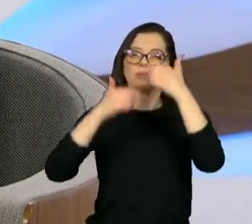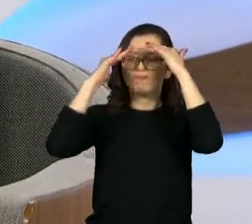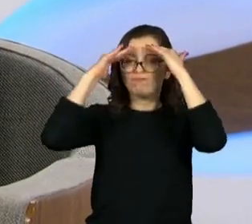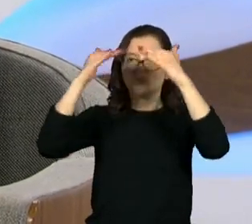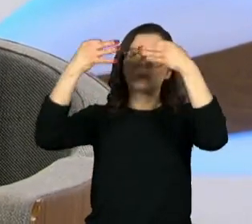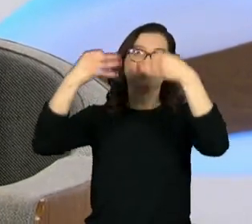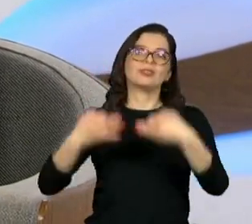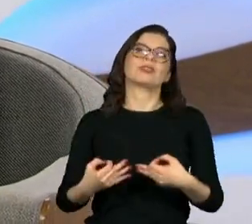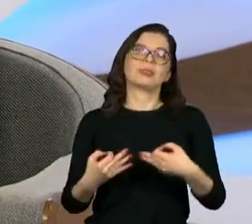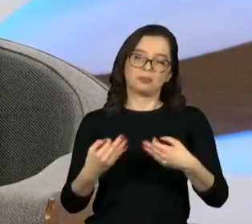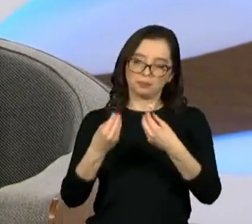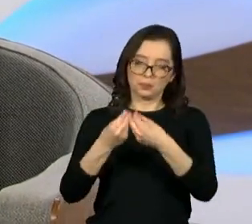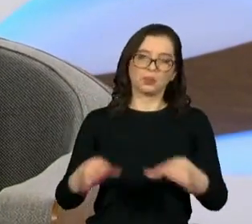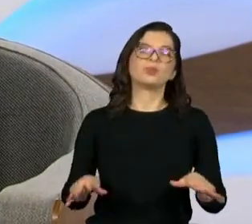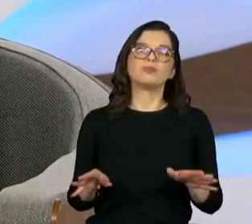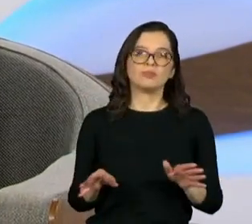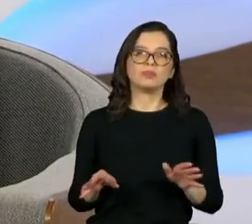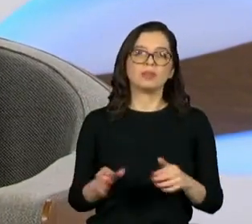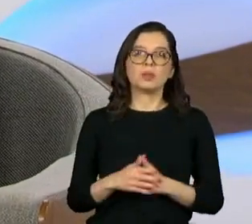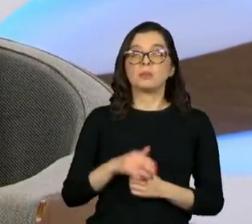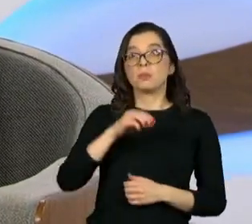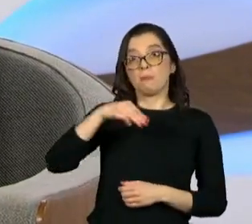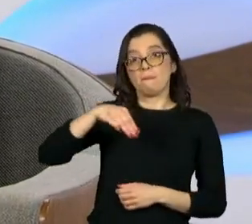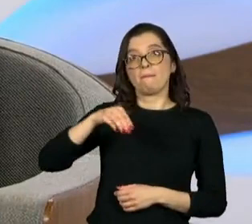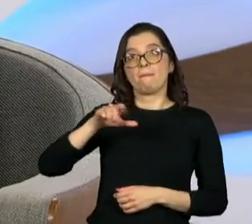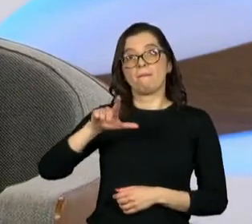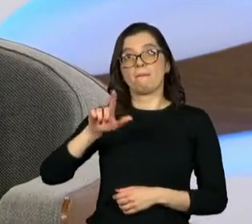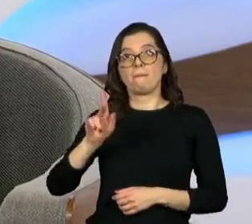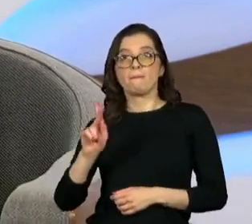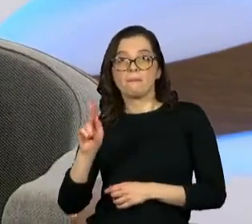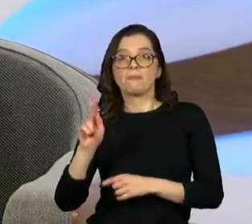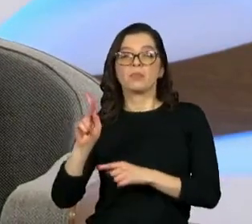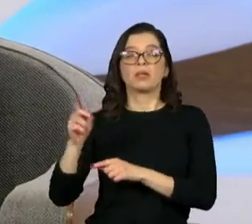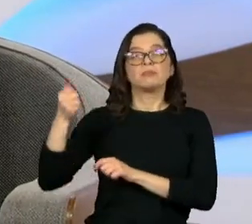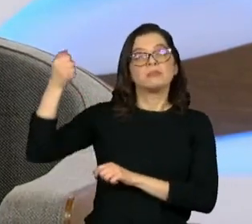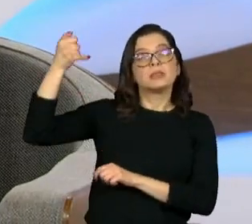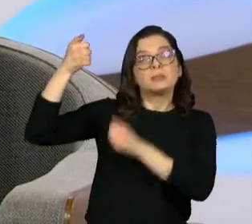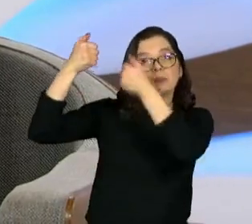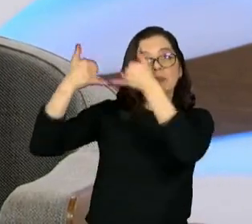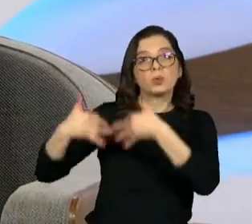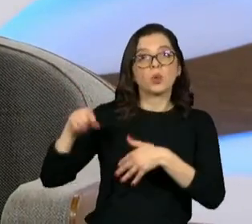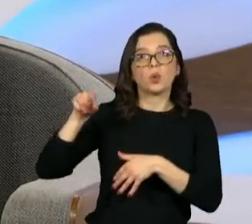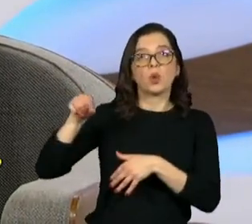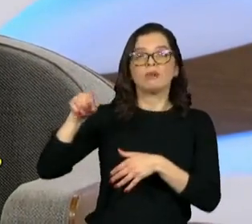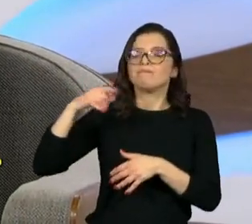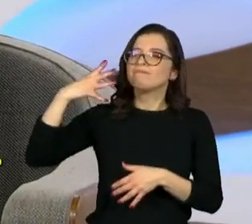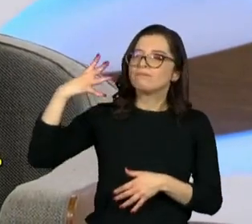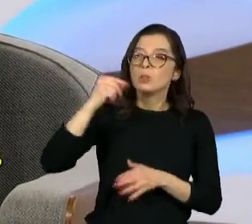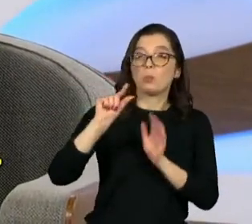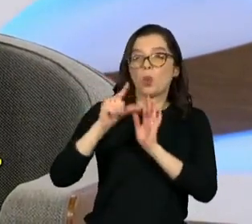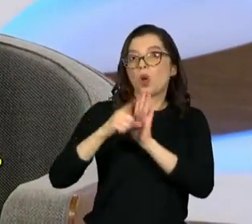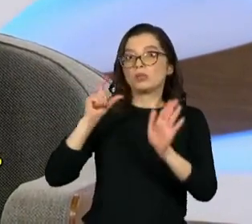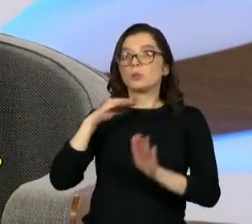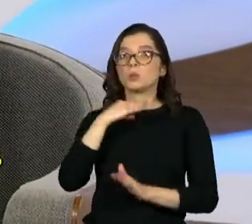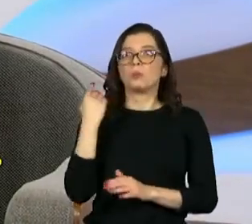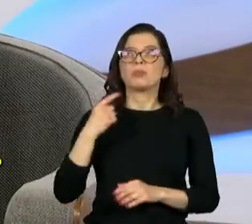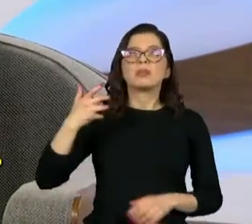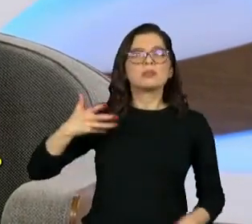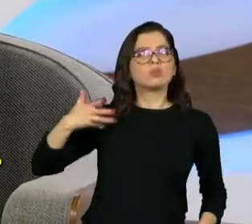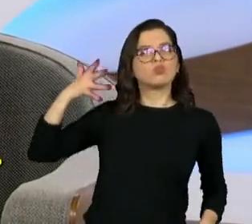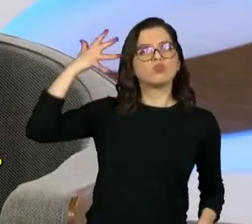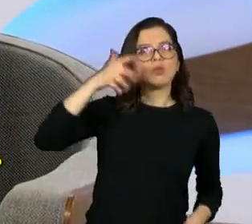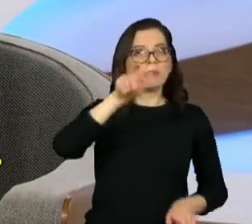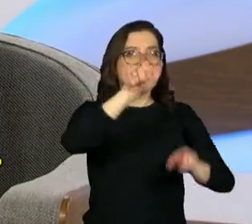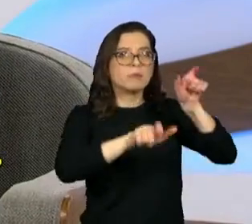dignity of work. Martin Luther King put it beautifully. Just before he was assassinated, he went to